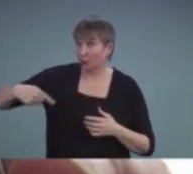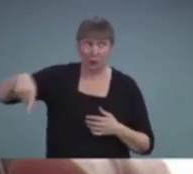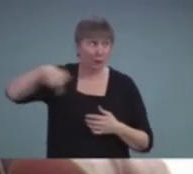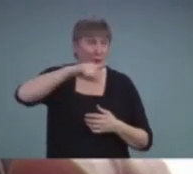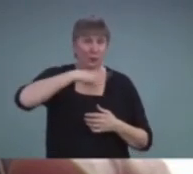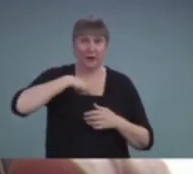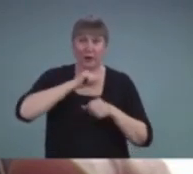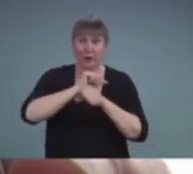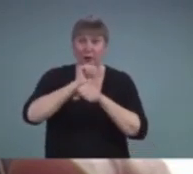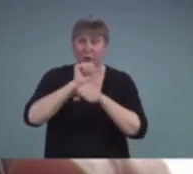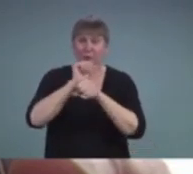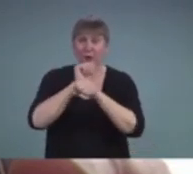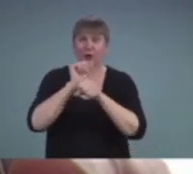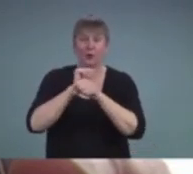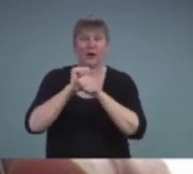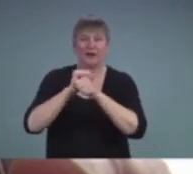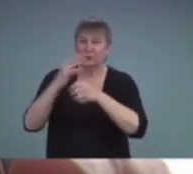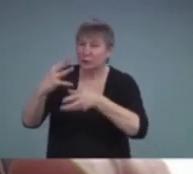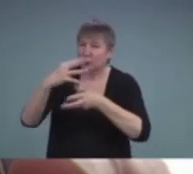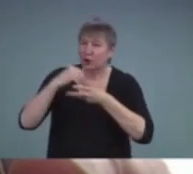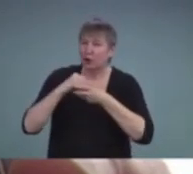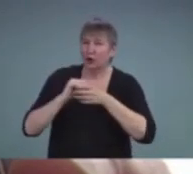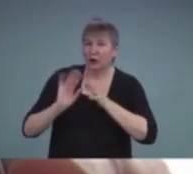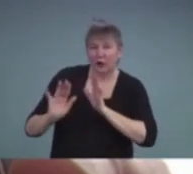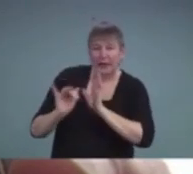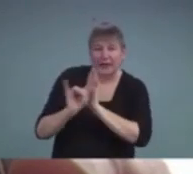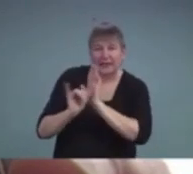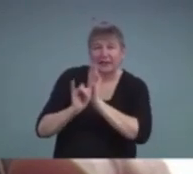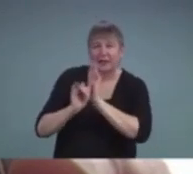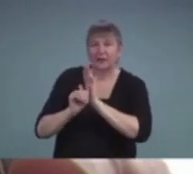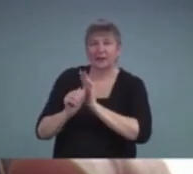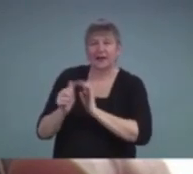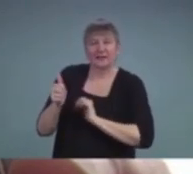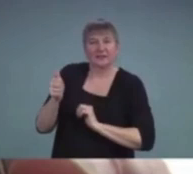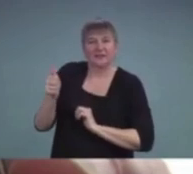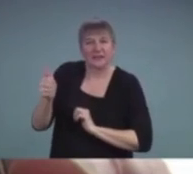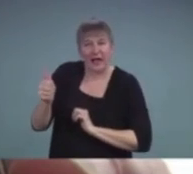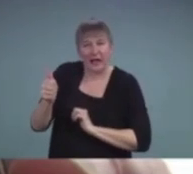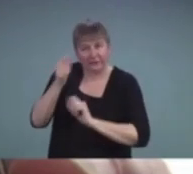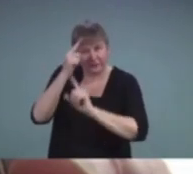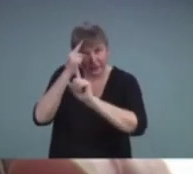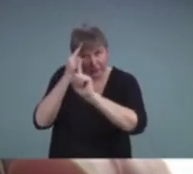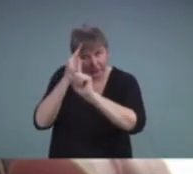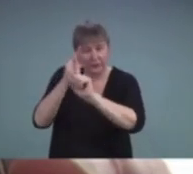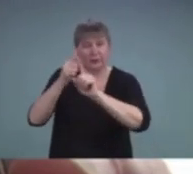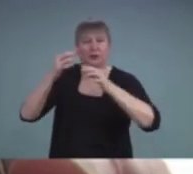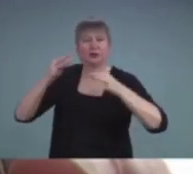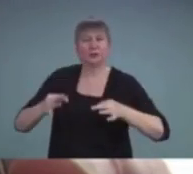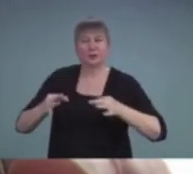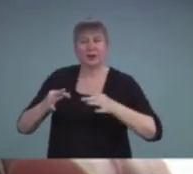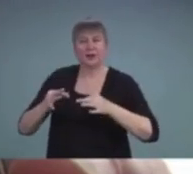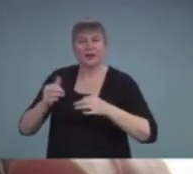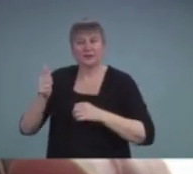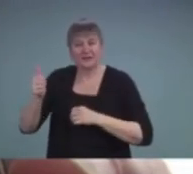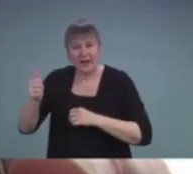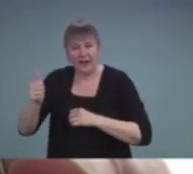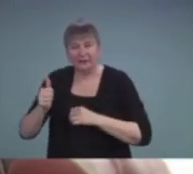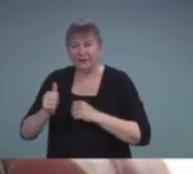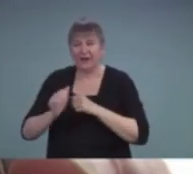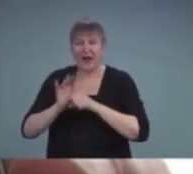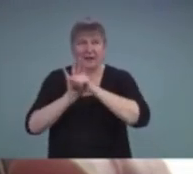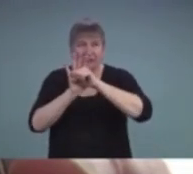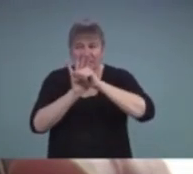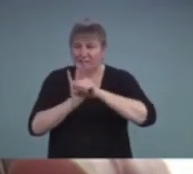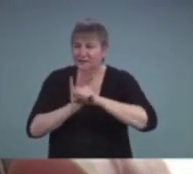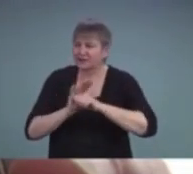identity, self-determination and self-advocacy, and ask students, you know, what do you think your strengths are?